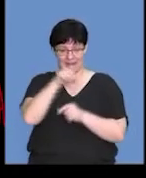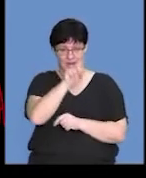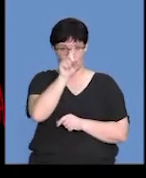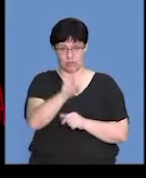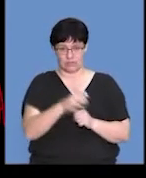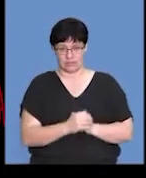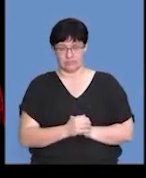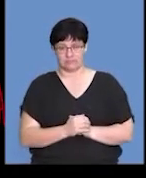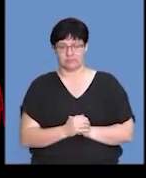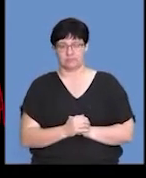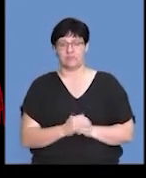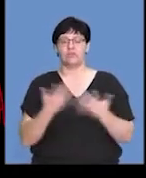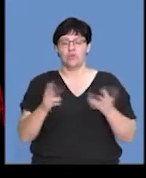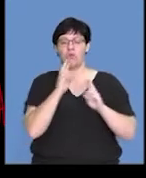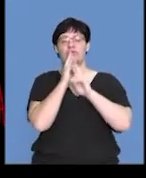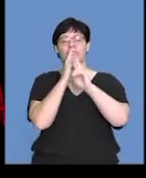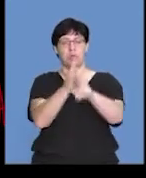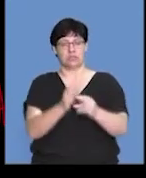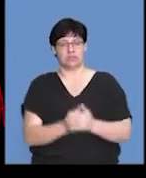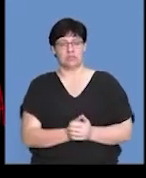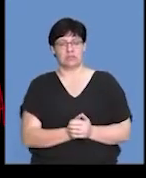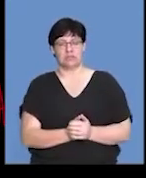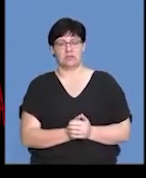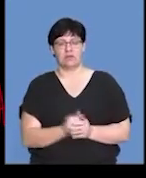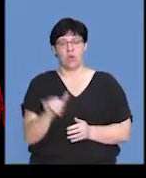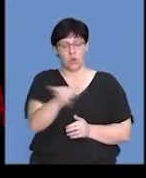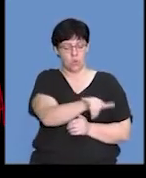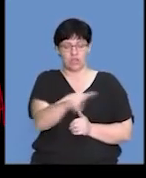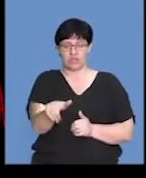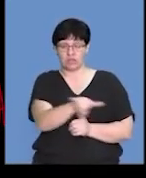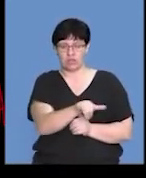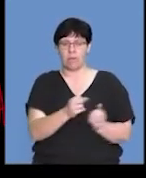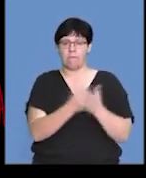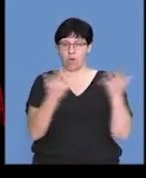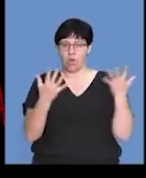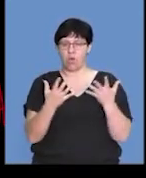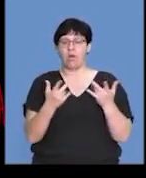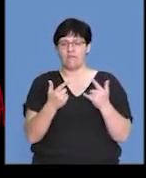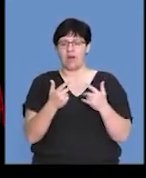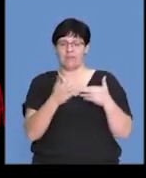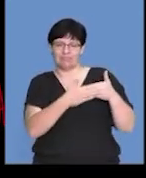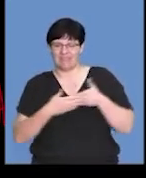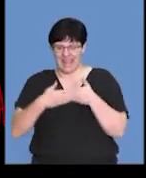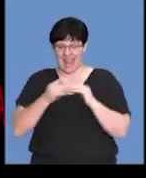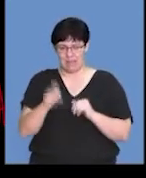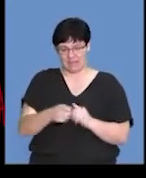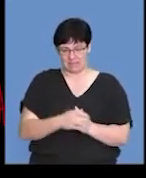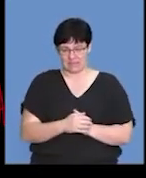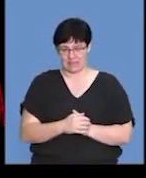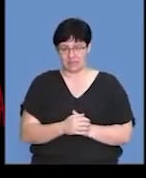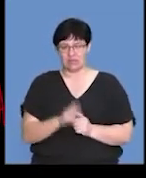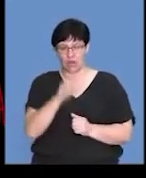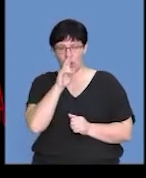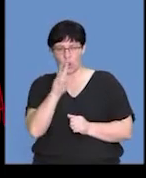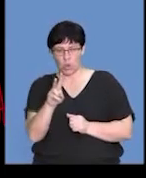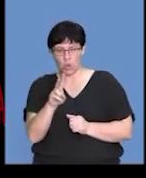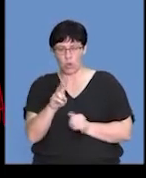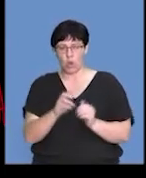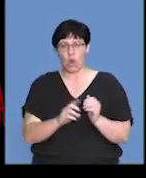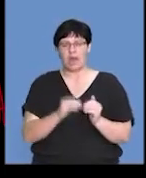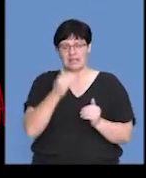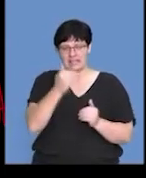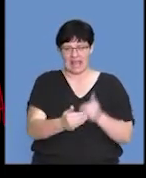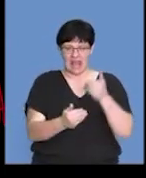So, to respond to this, which of these will show the greatest amount of parental care, we would need to look at the stages of